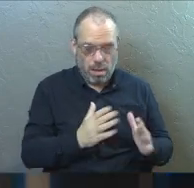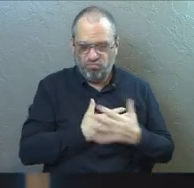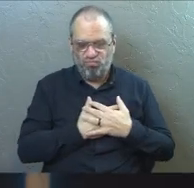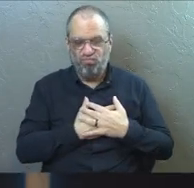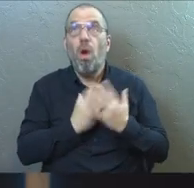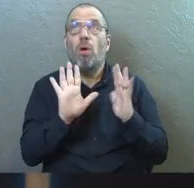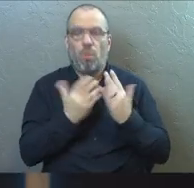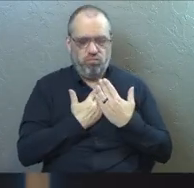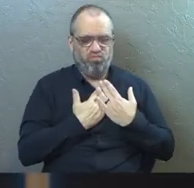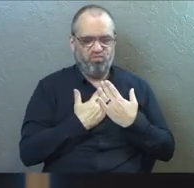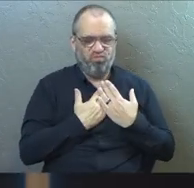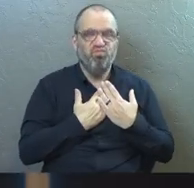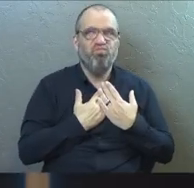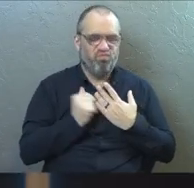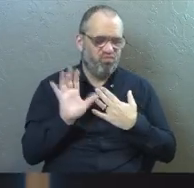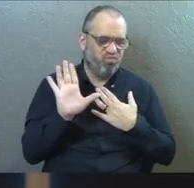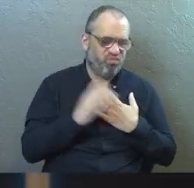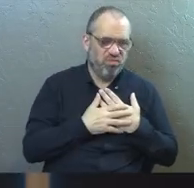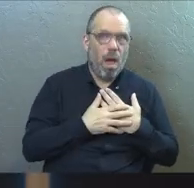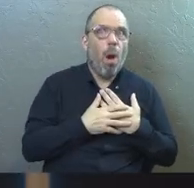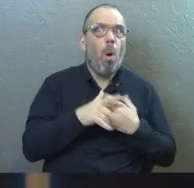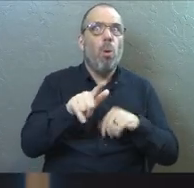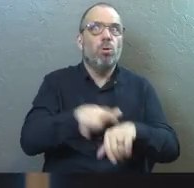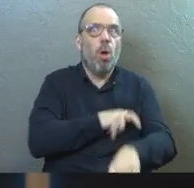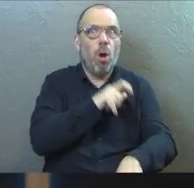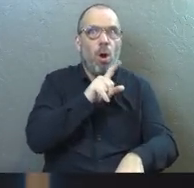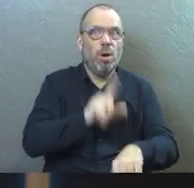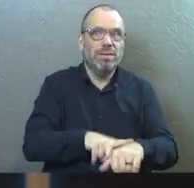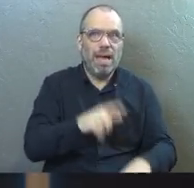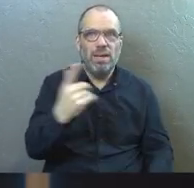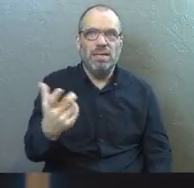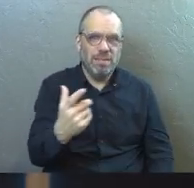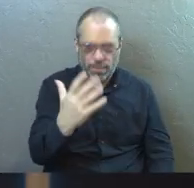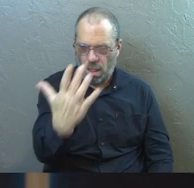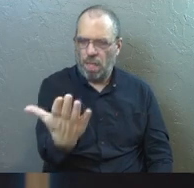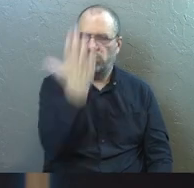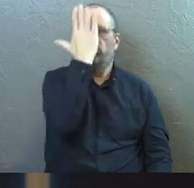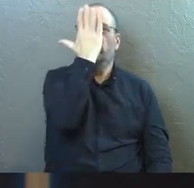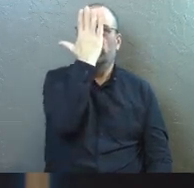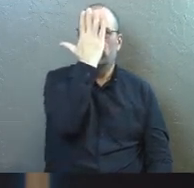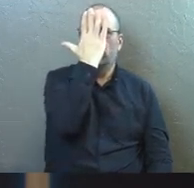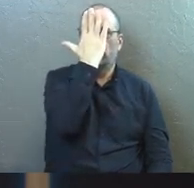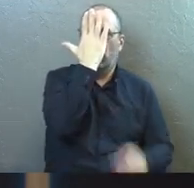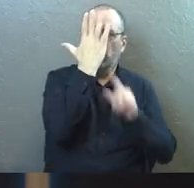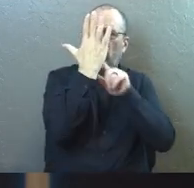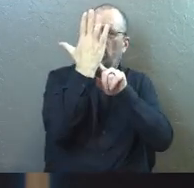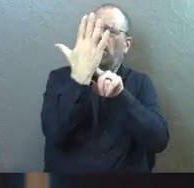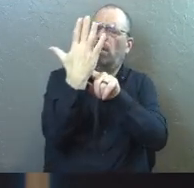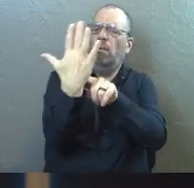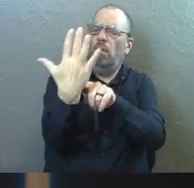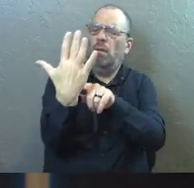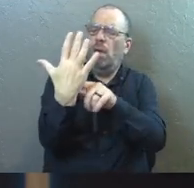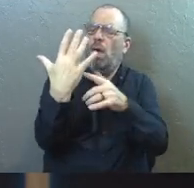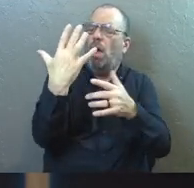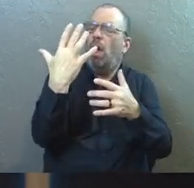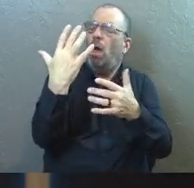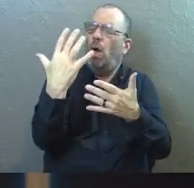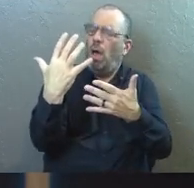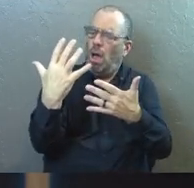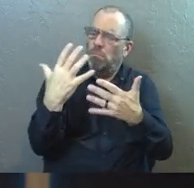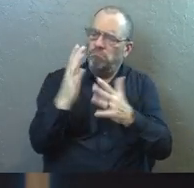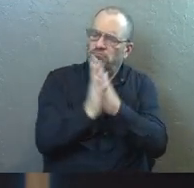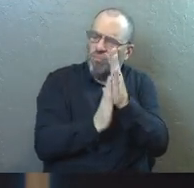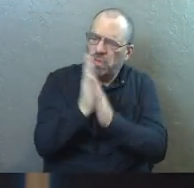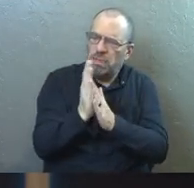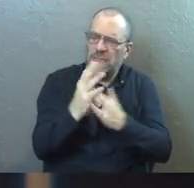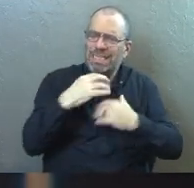God wanted to bring into my life. It took a while. Someone had to shove into my face. They had to say, you know what? There's this verse that says you should earnestly desire the